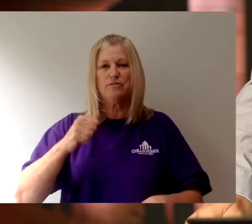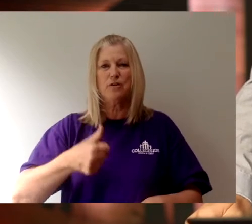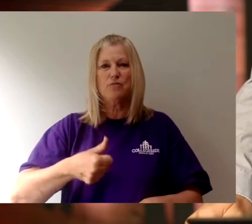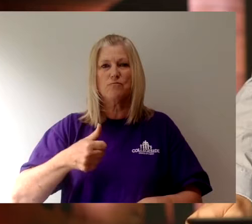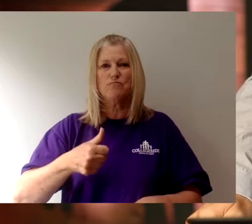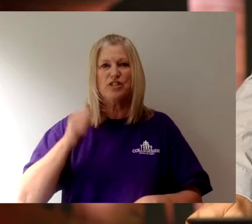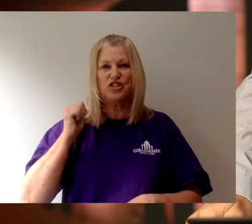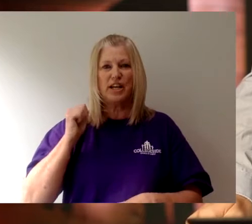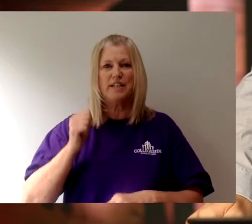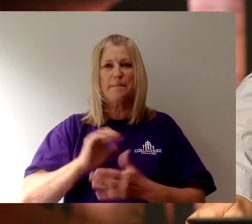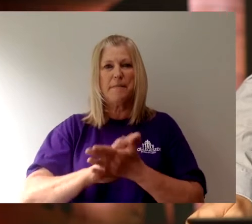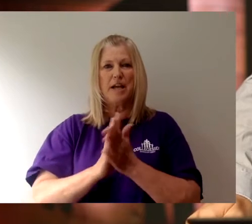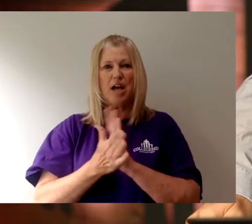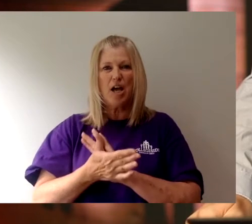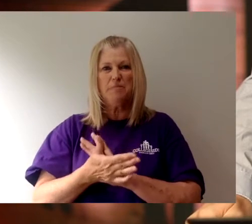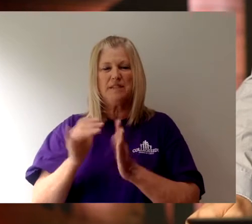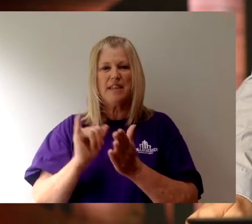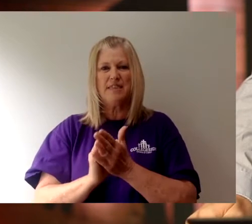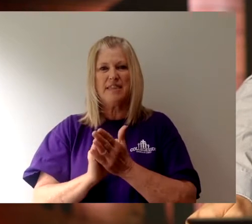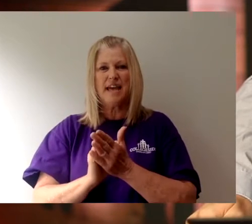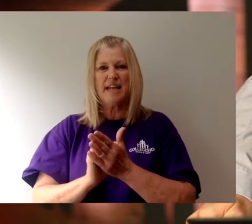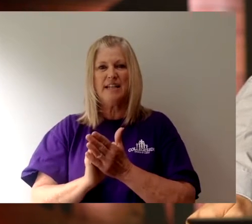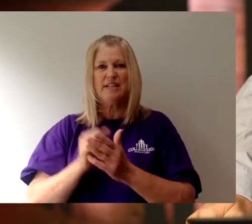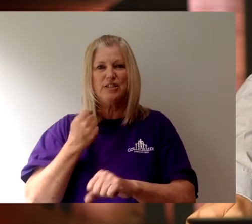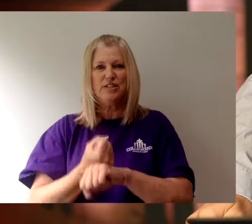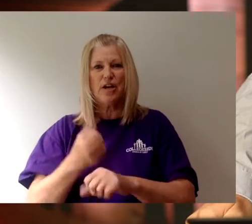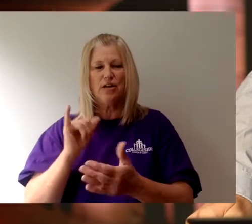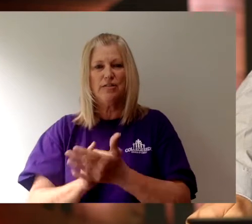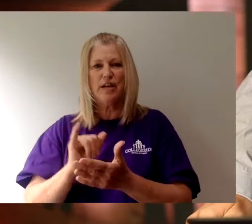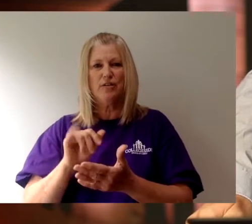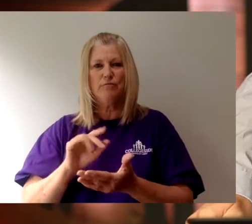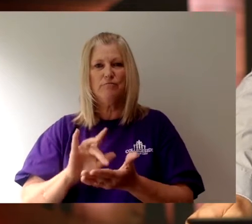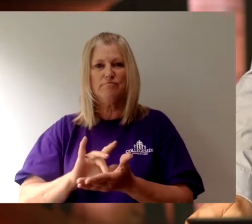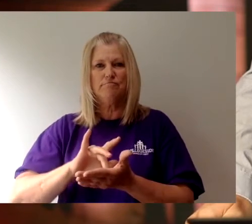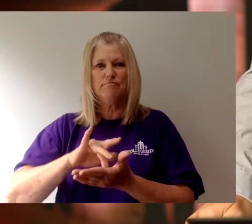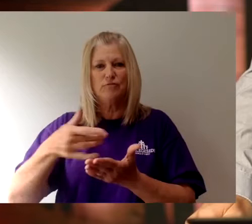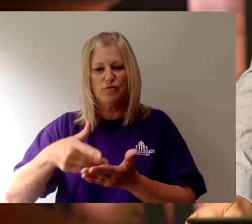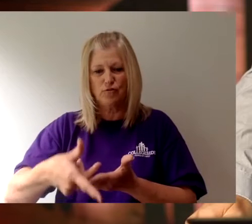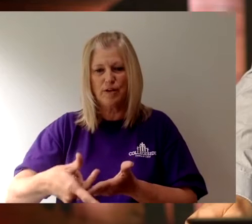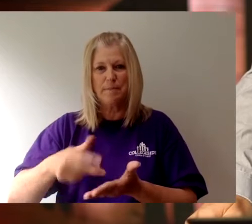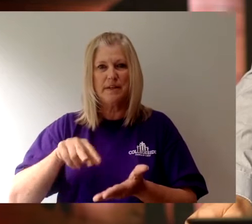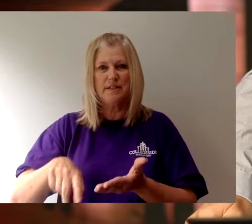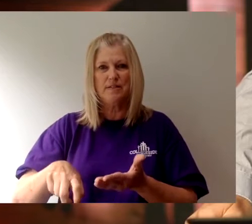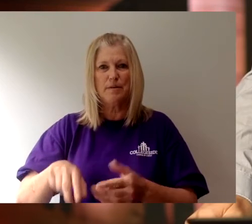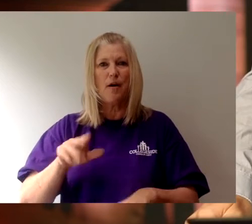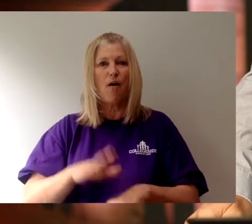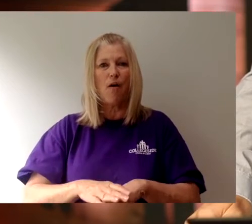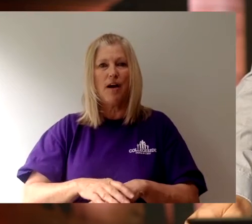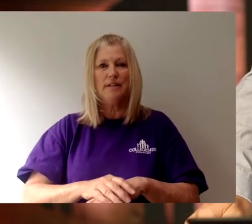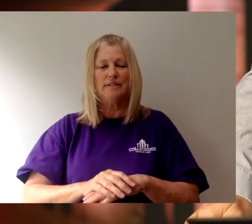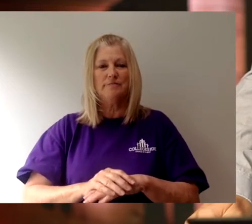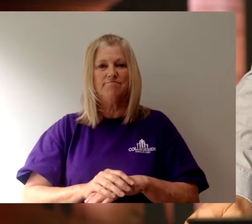and a rock of offense. They stumble because they disobey the word as they were destined